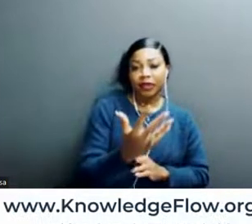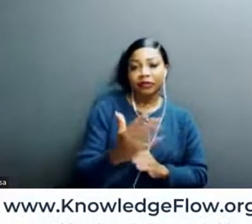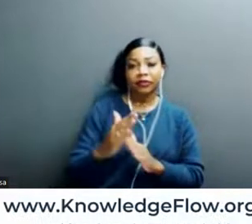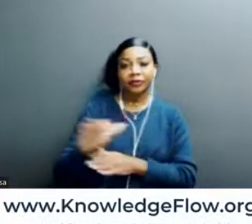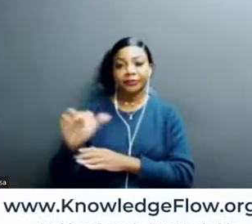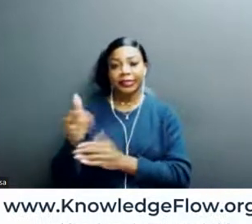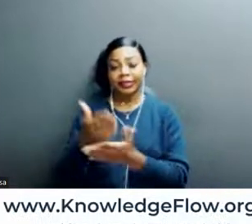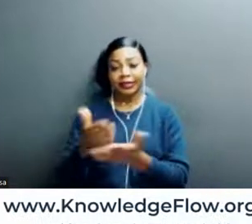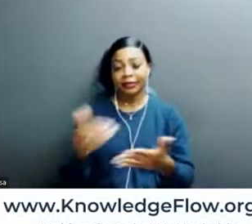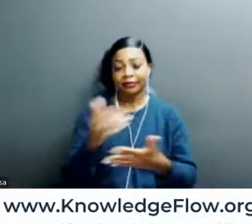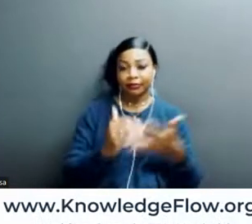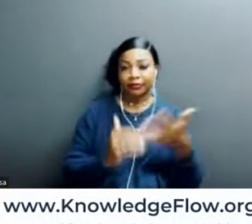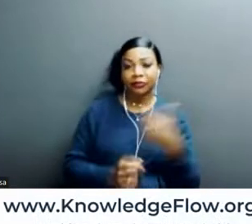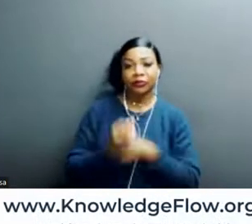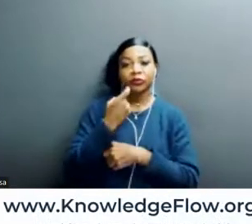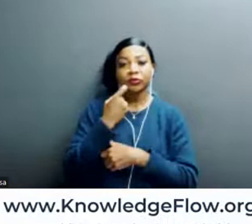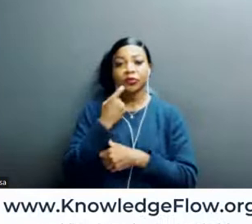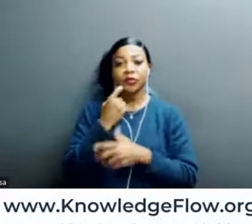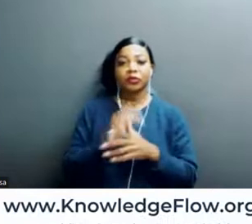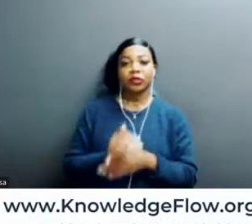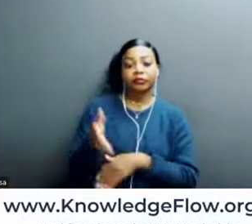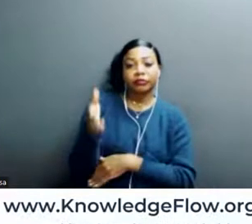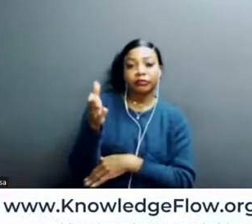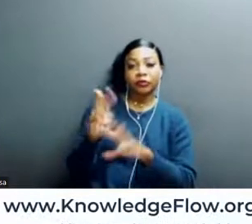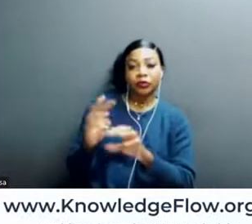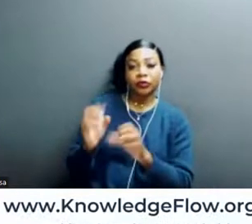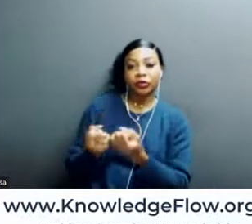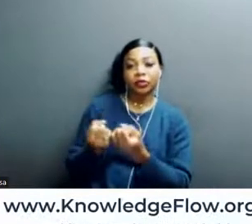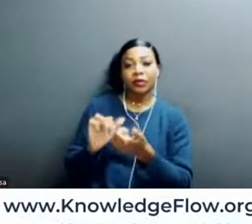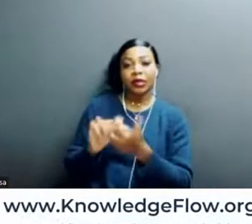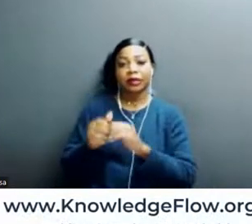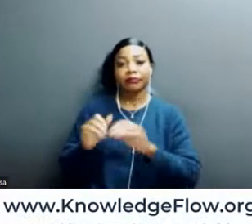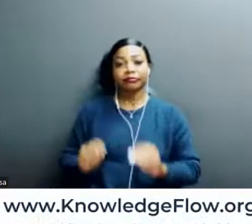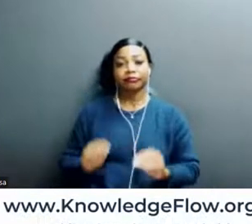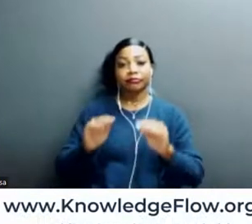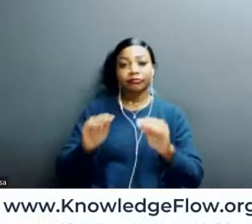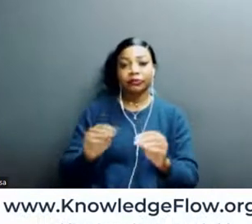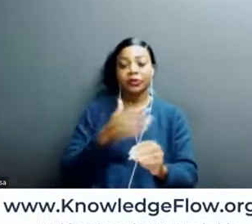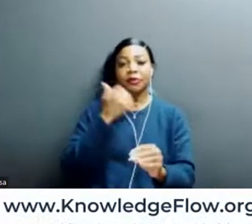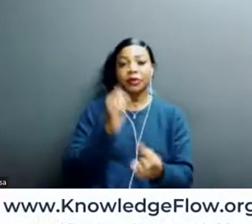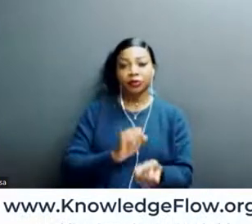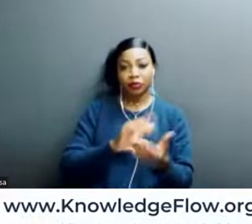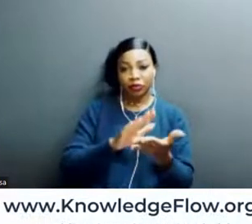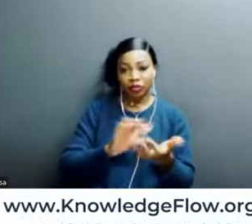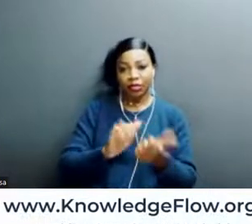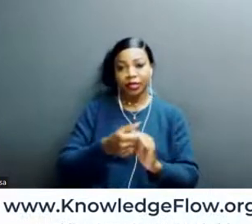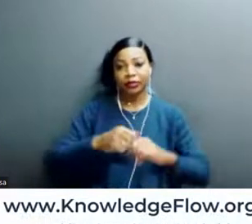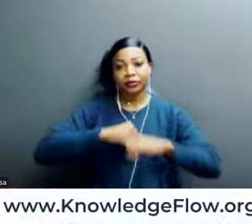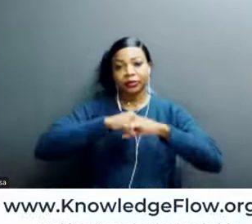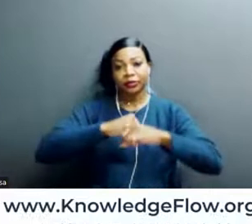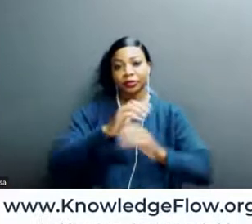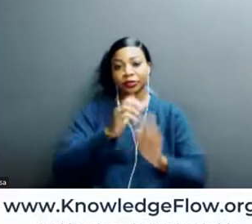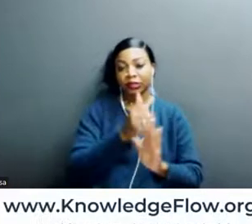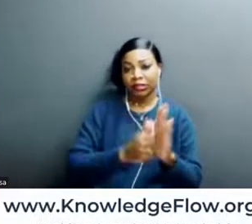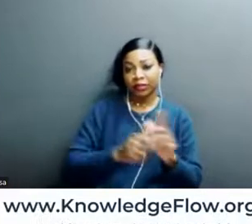we held a workshop how to implement best practices when it comes to securing your accounts and securing your